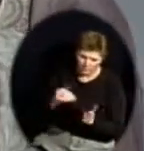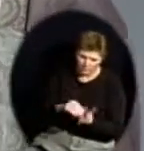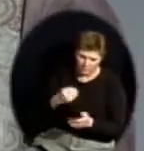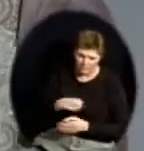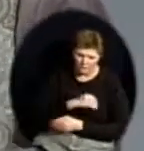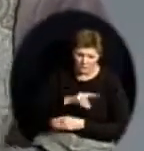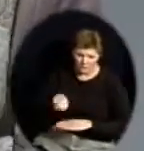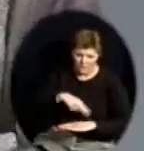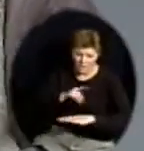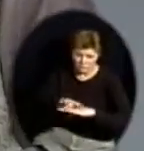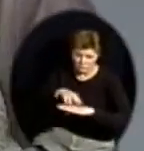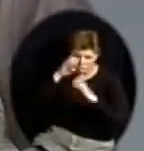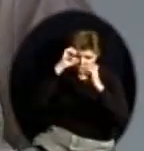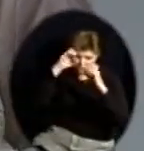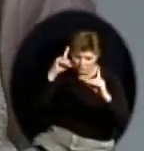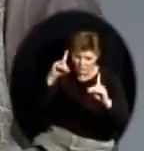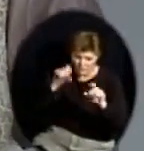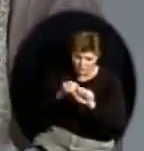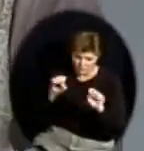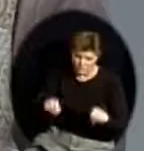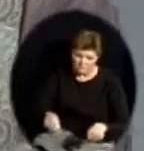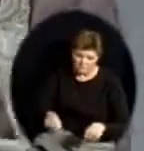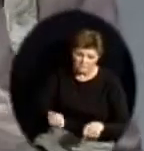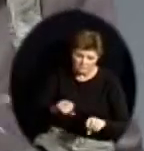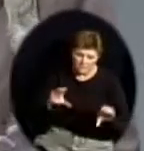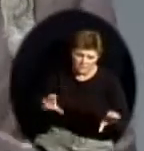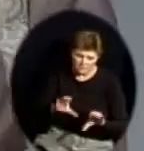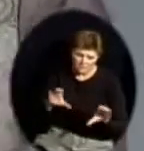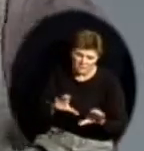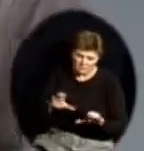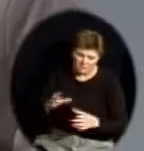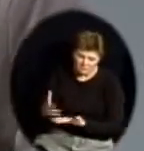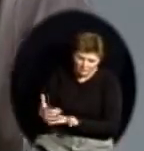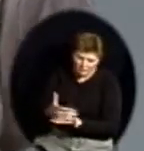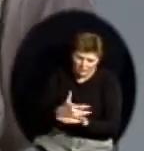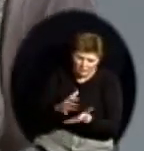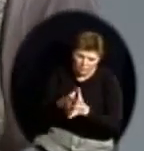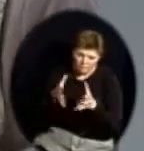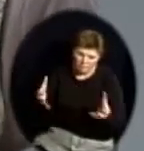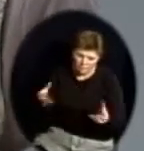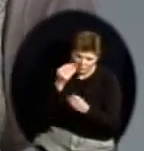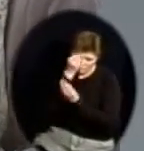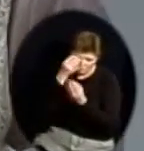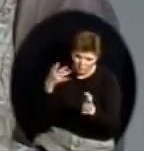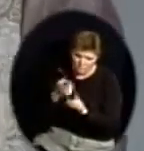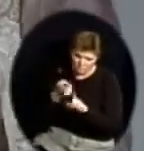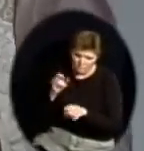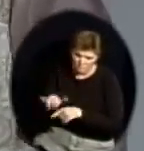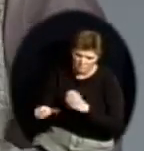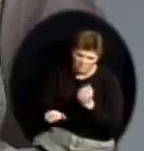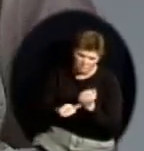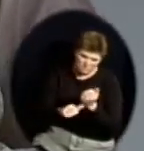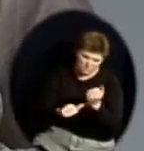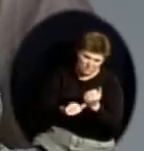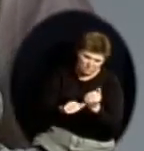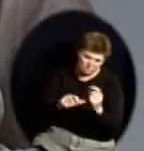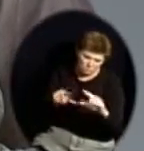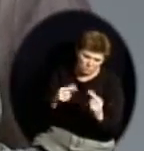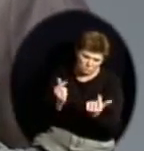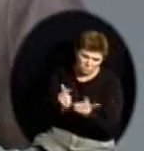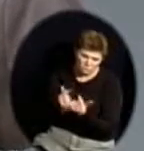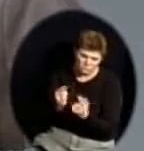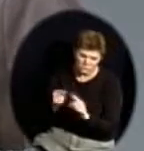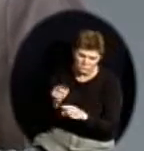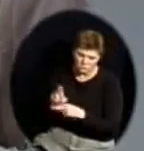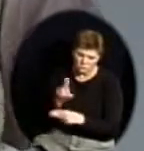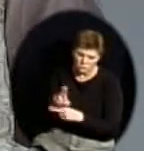collecting on this so that we can get another comparison. It will help us as we discuss with state and federal officials some of the concerns related to that.